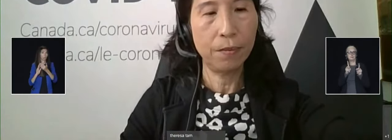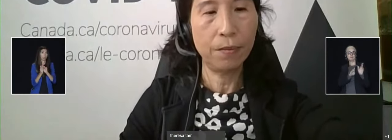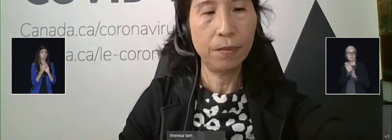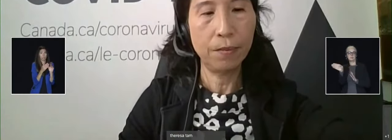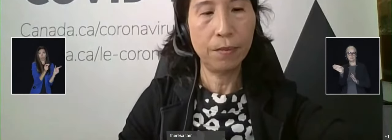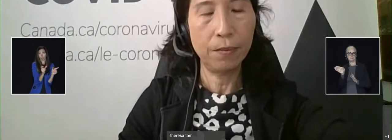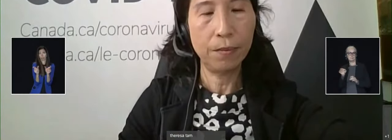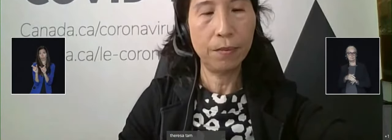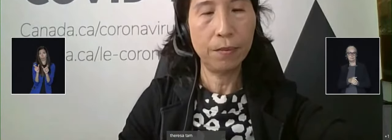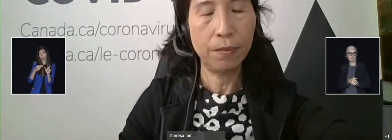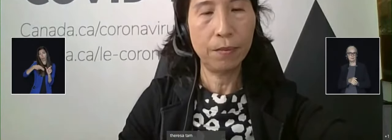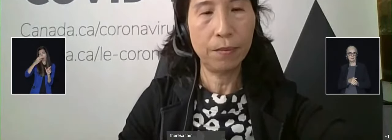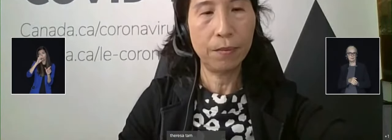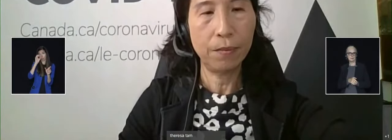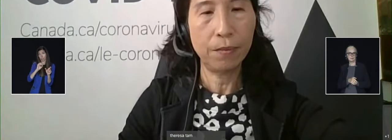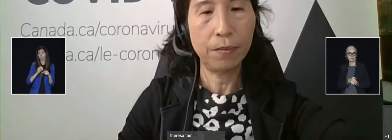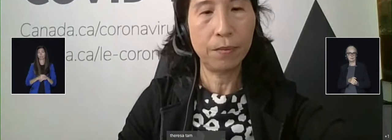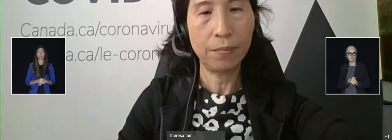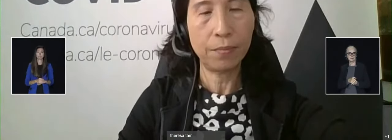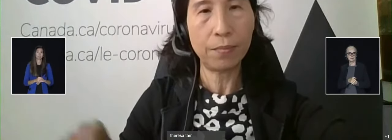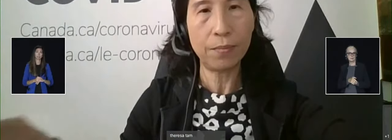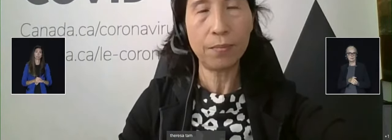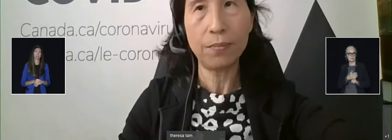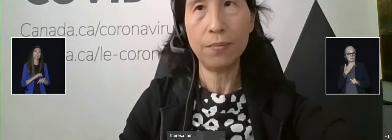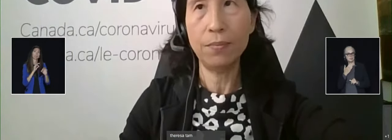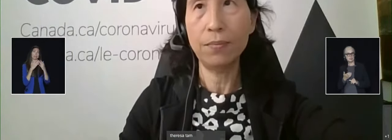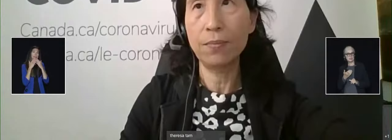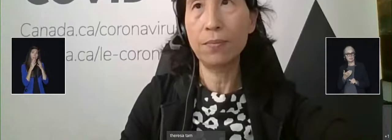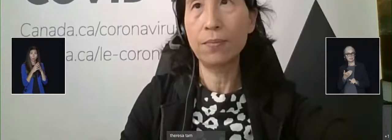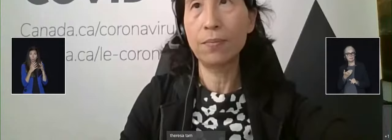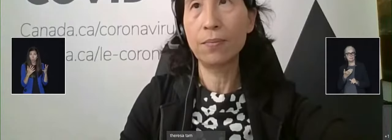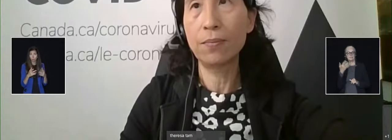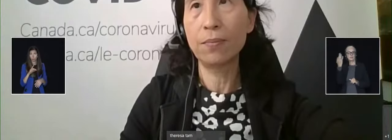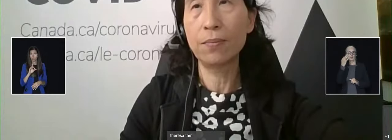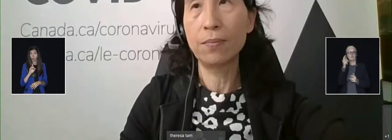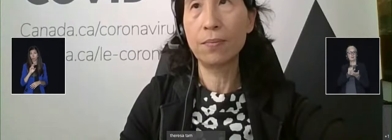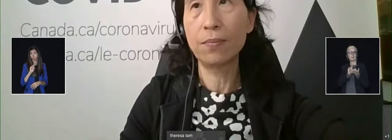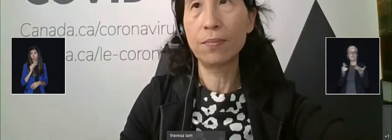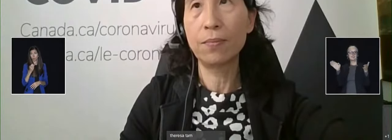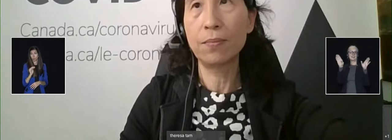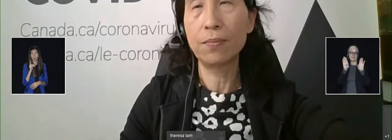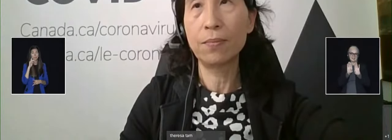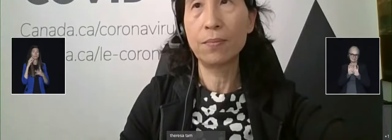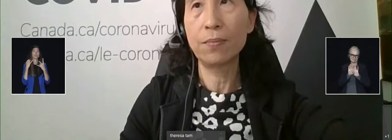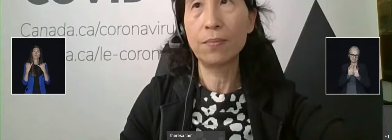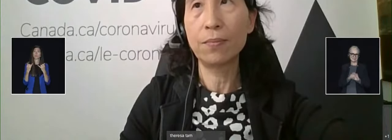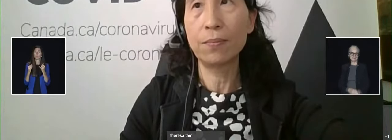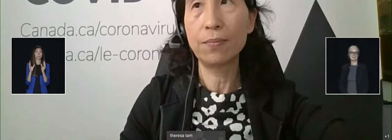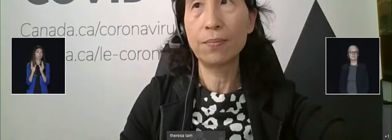Thank you very much, Dr. Tim. That concludes our press conference for today.'est ce qui m'a fait la conférence de presse pour aujourd'hui. Bonne journée.